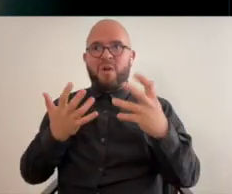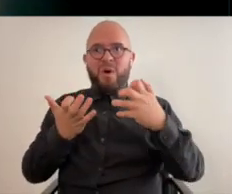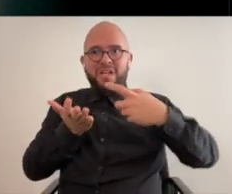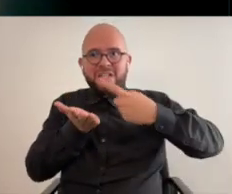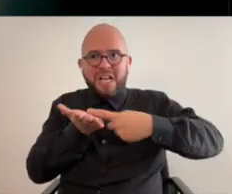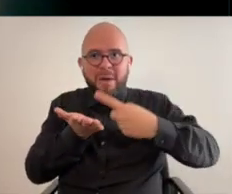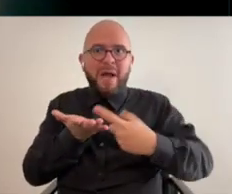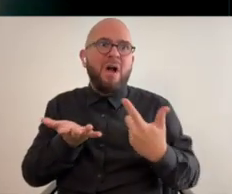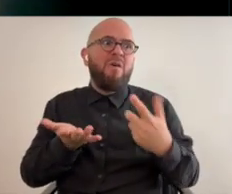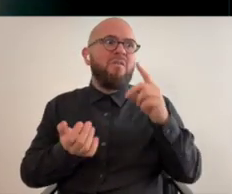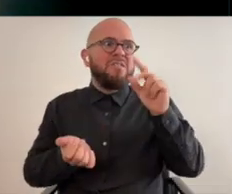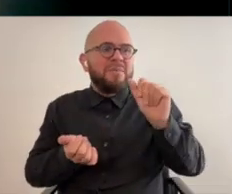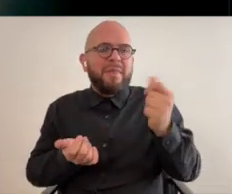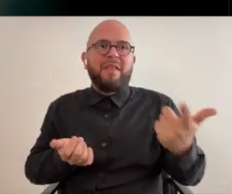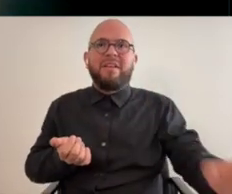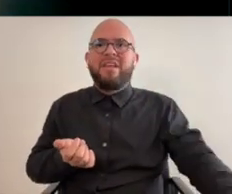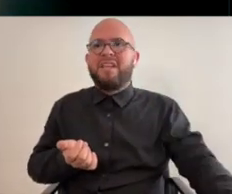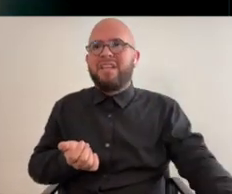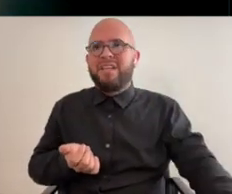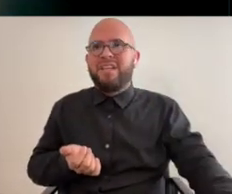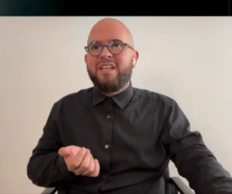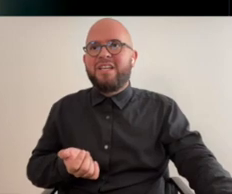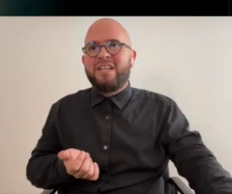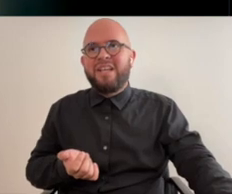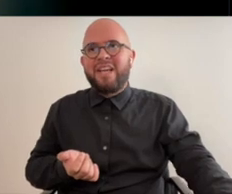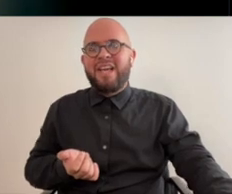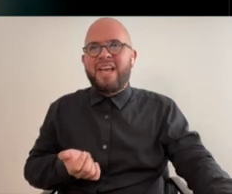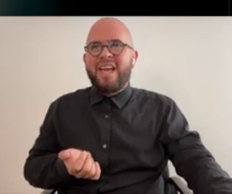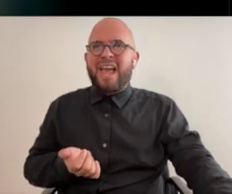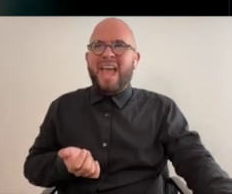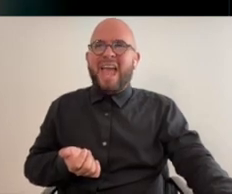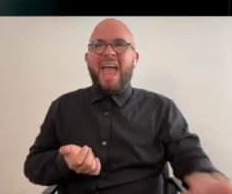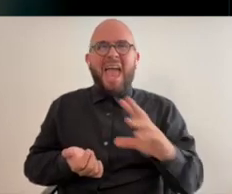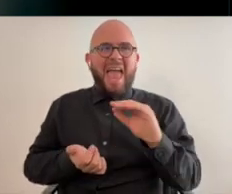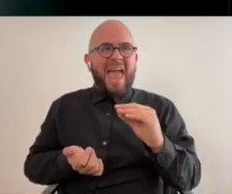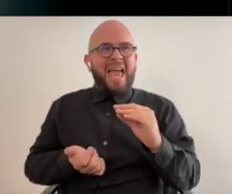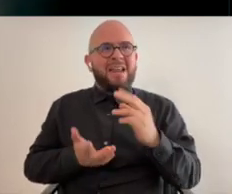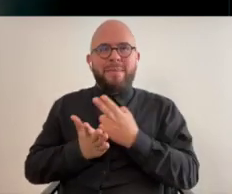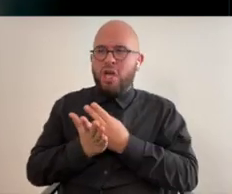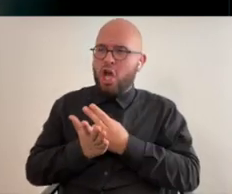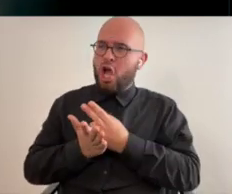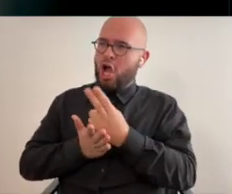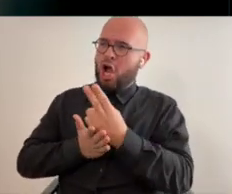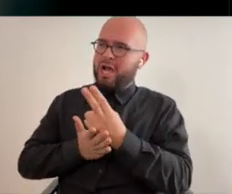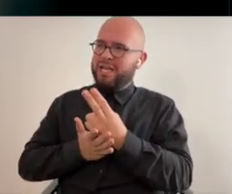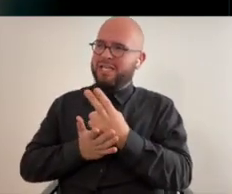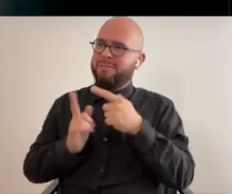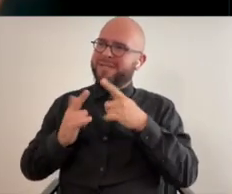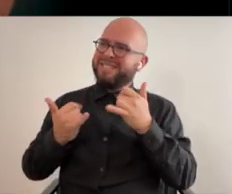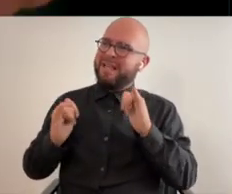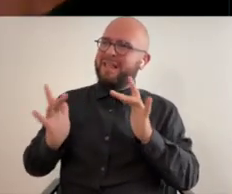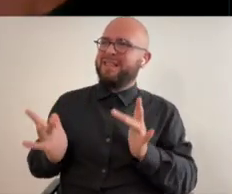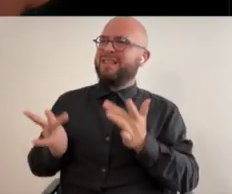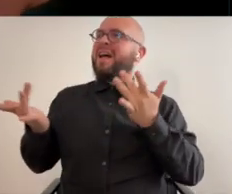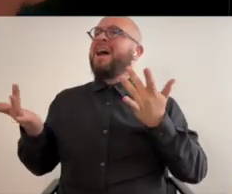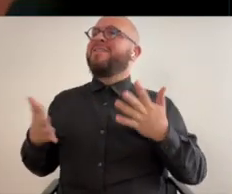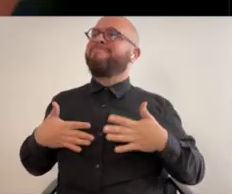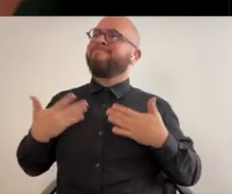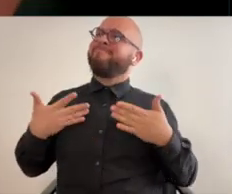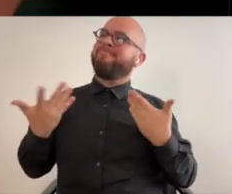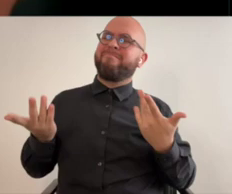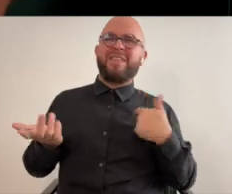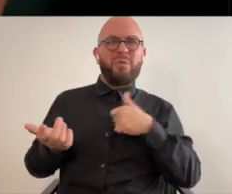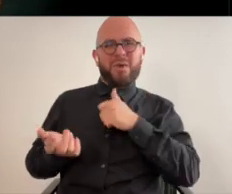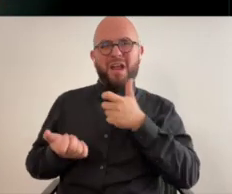to talk about this disability and to talk about to talk about it in a an honest but